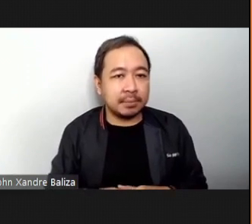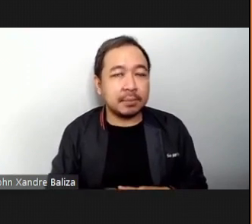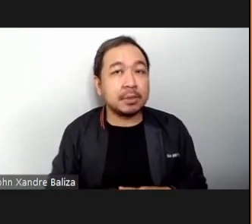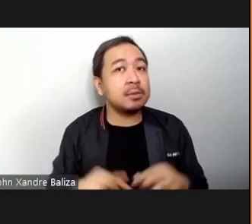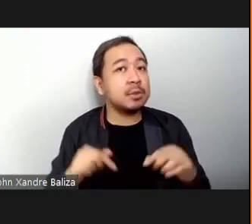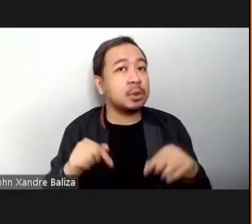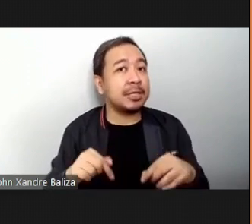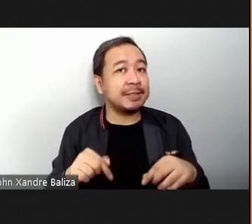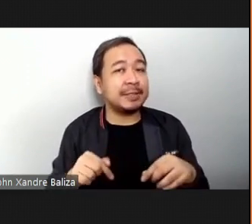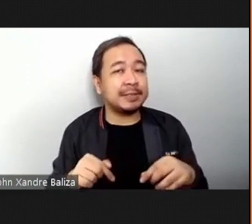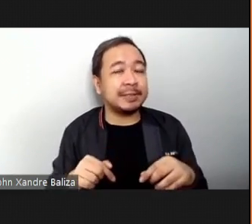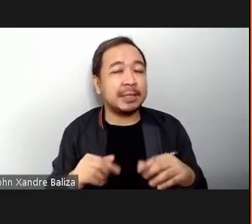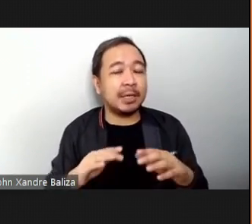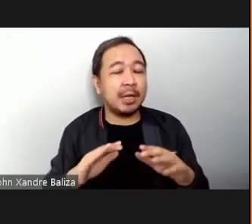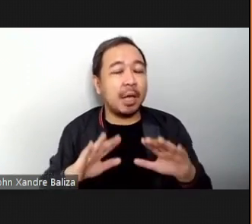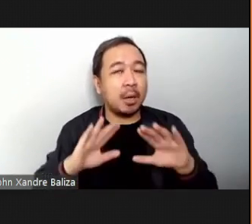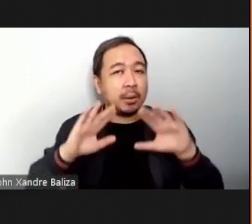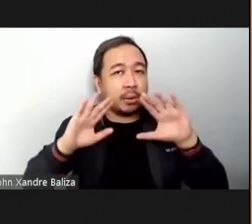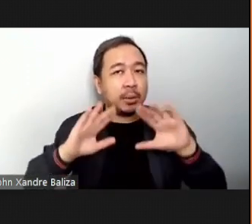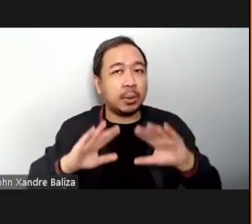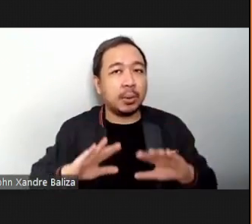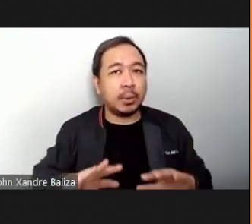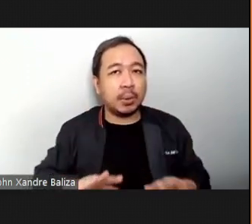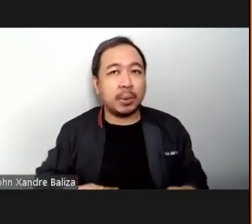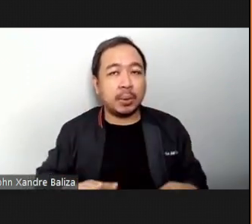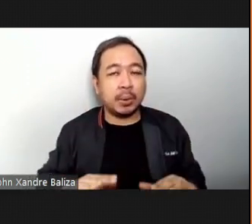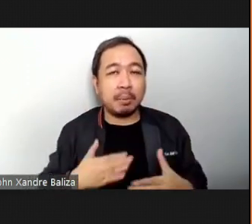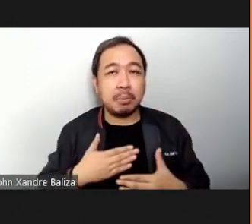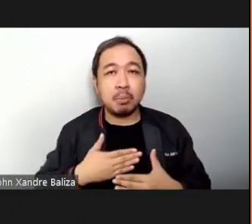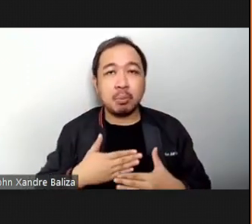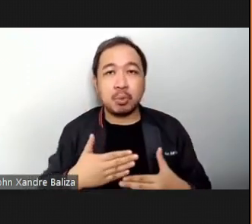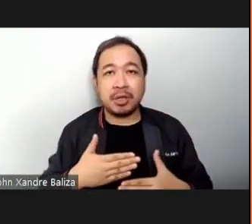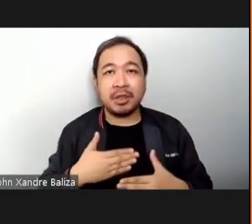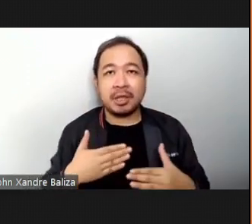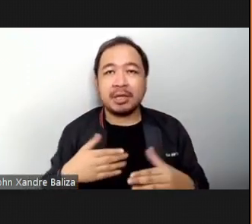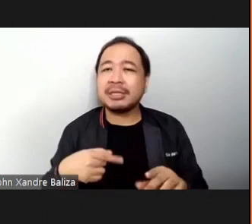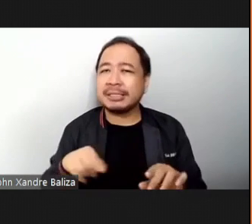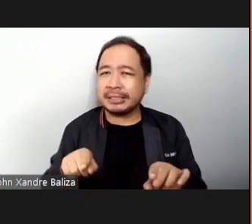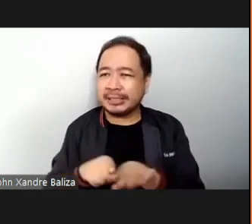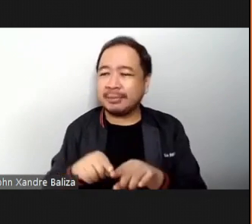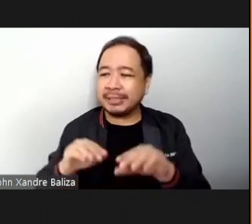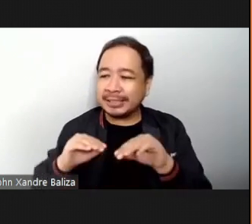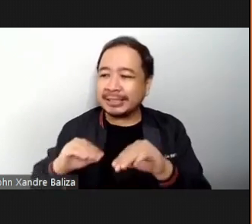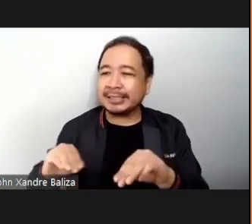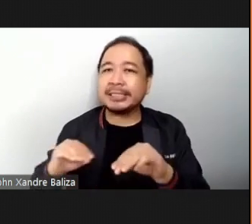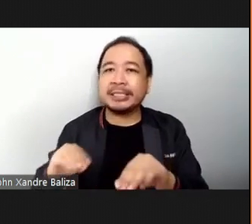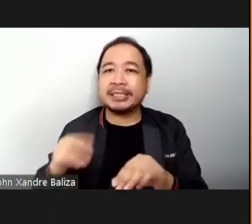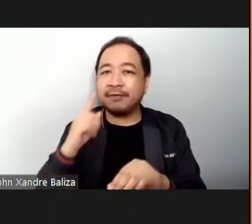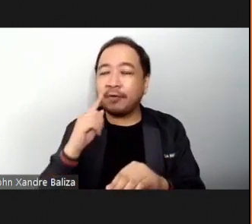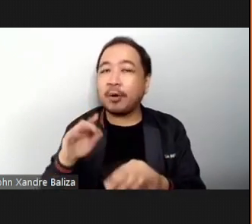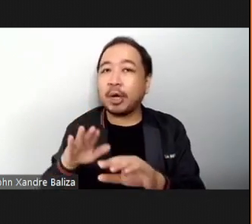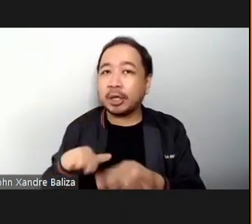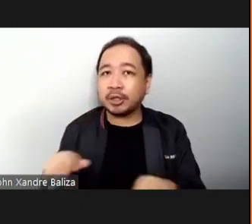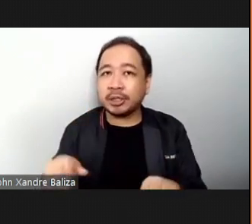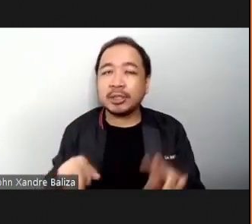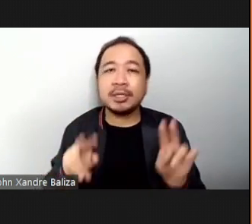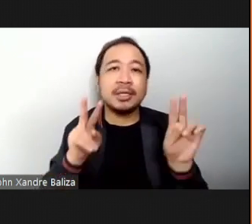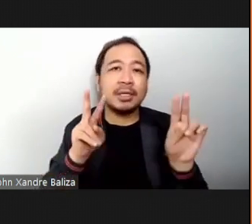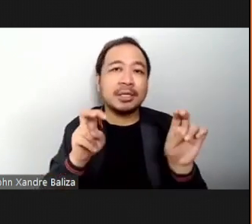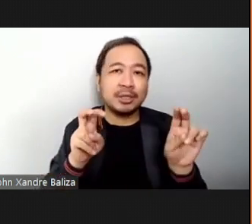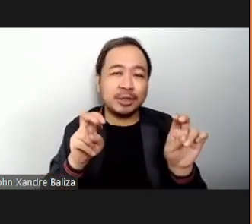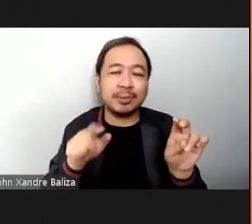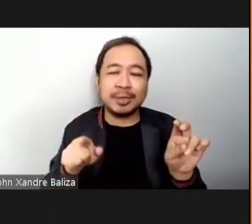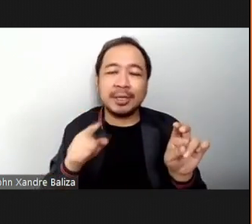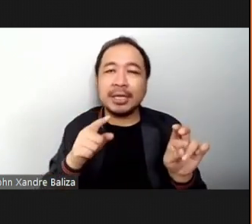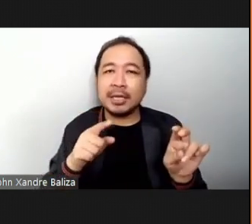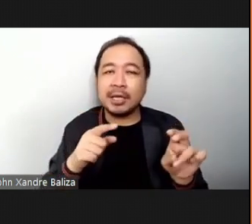breath Ang tawag din namin ito Tinuturo din namin ito sa mga bata Ang sa Tagalog Ang tawag sa kanya pampakalmang paghinga